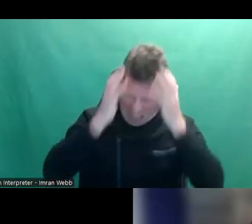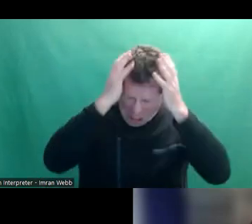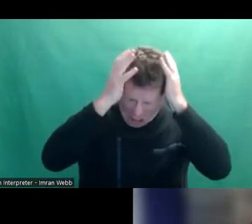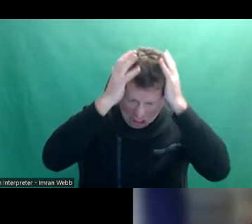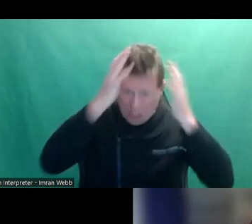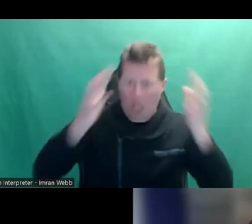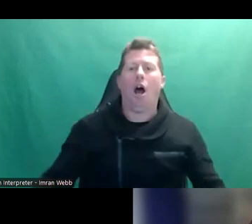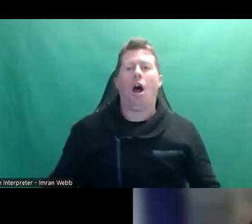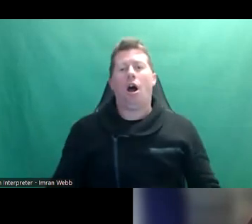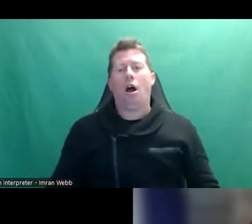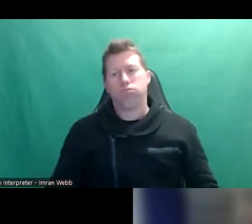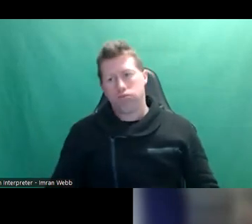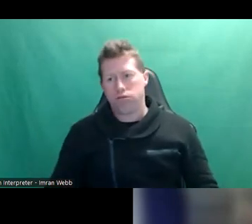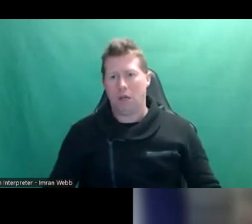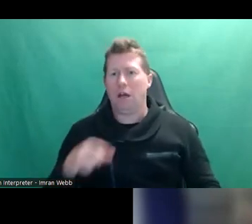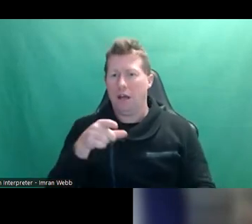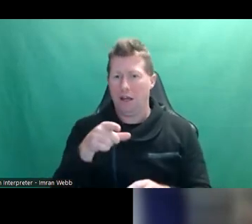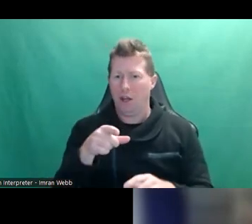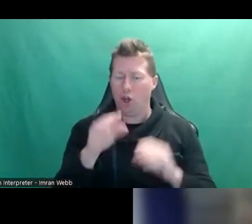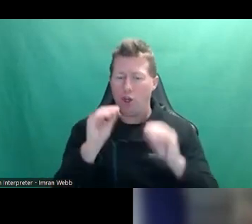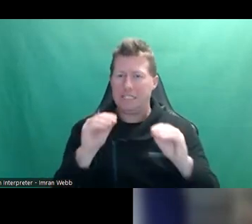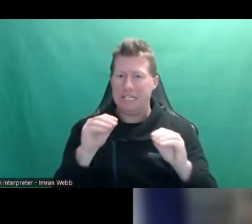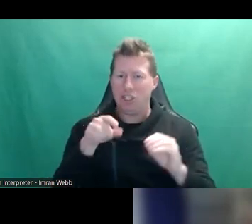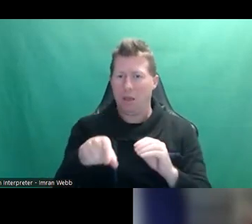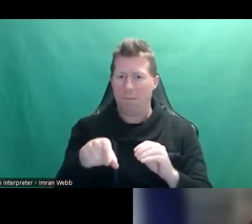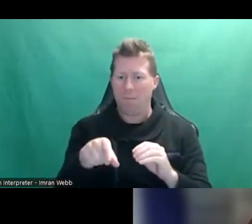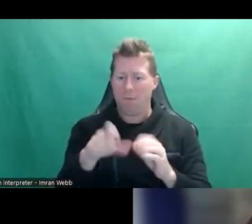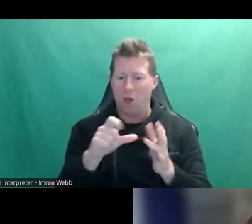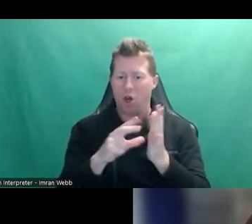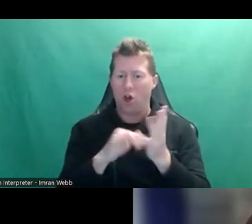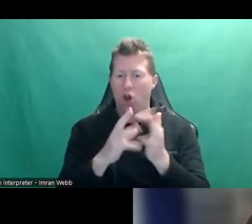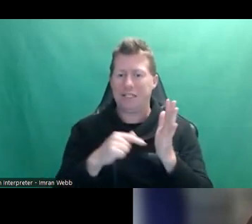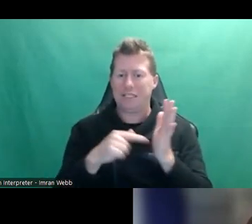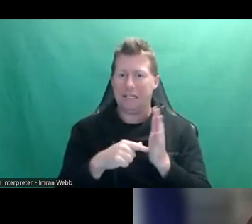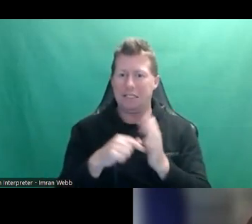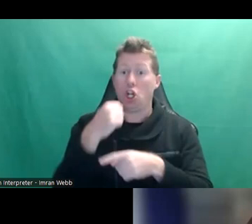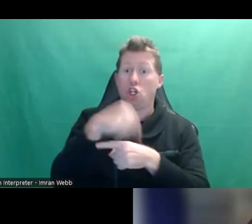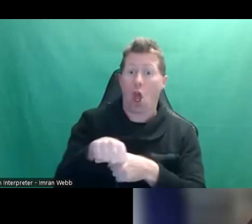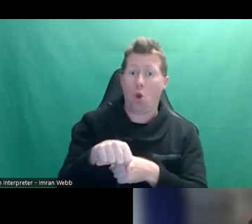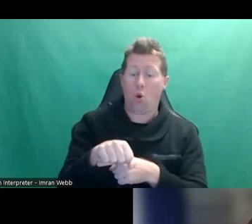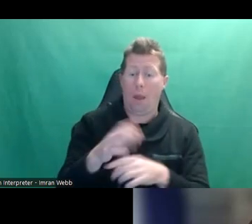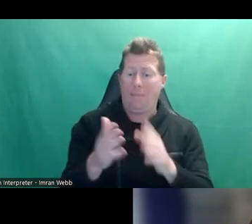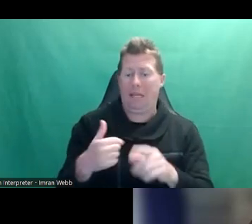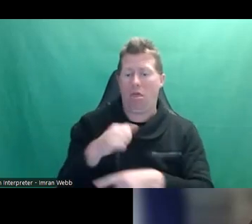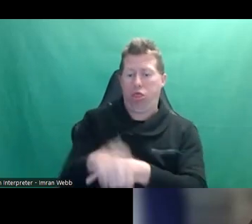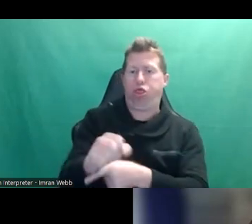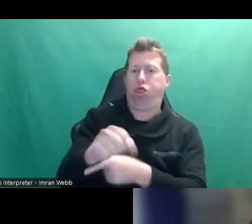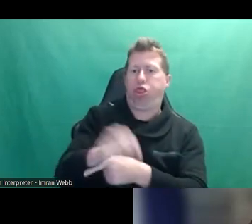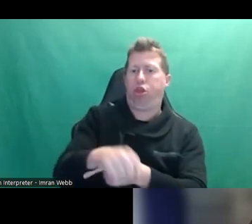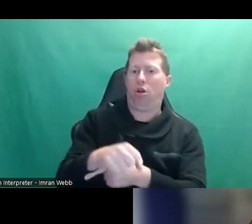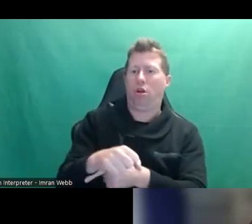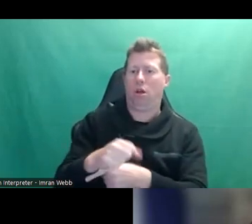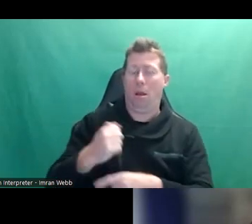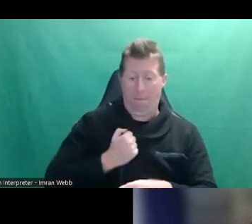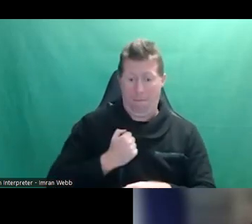shake it all through, then you're clearly teaching them that their consent or their withholding of consent didn't matter to you in that moment and that your